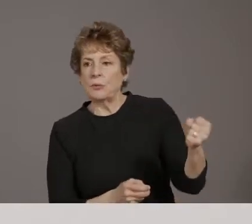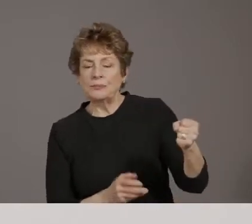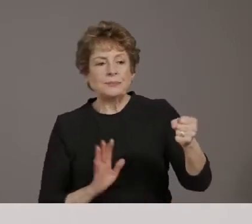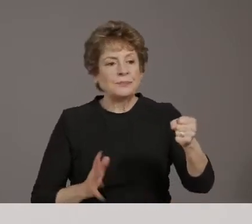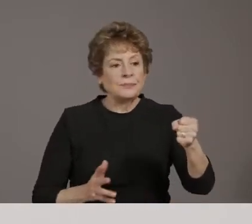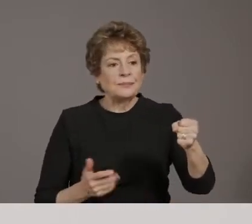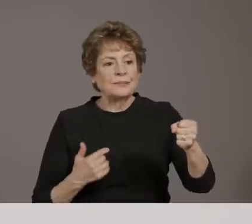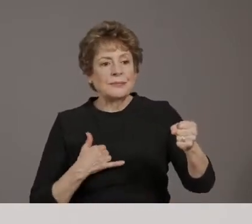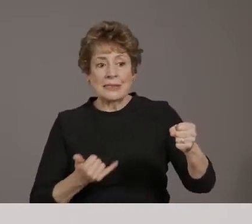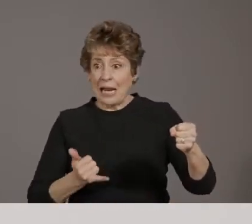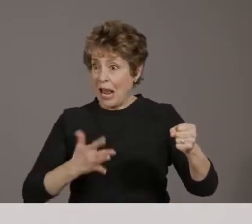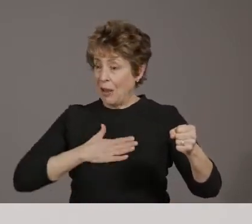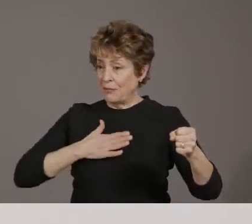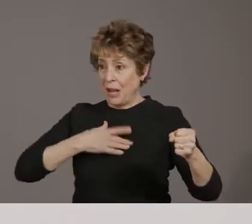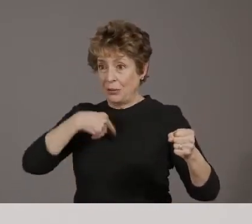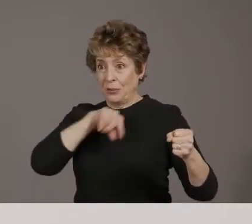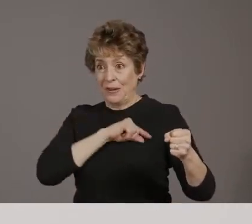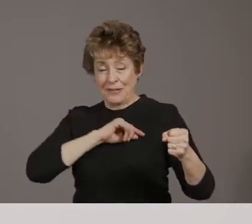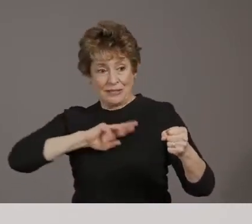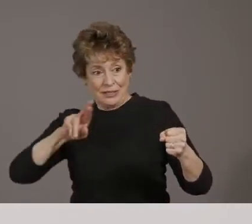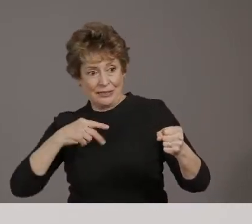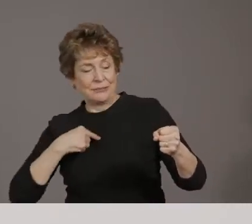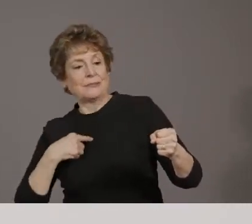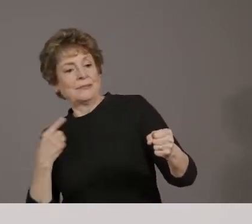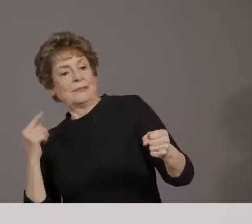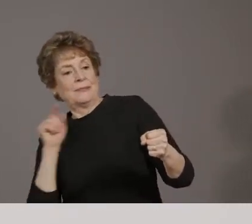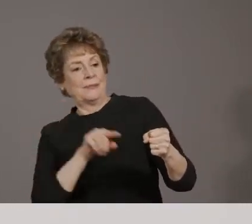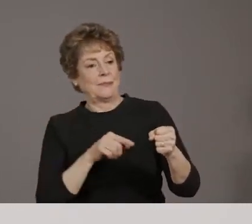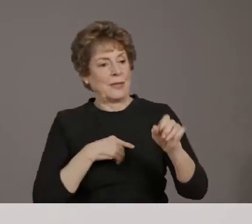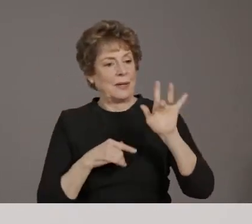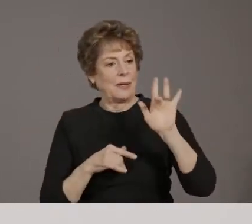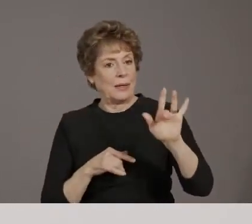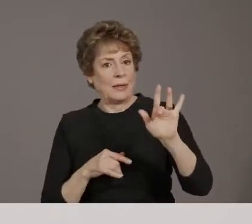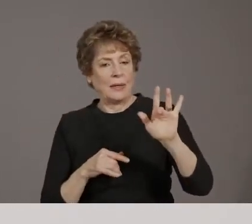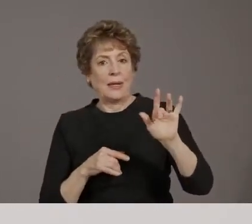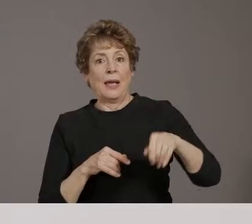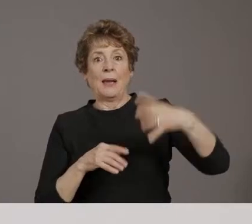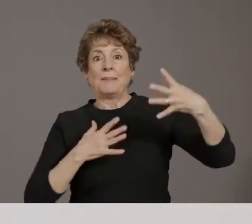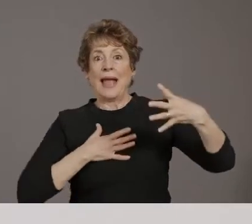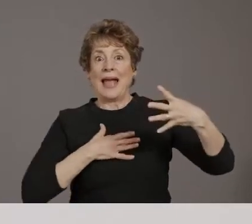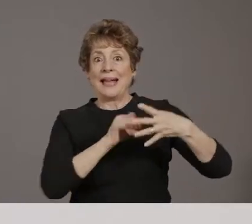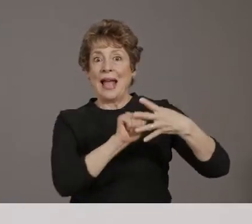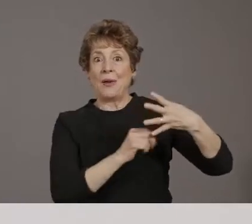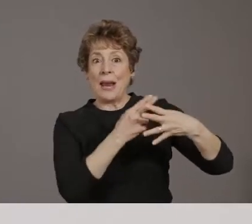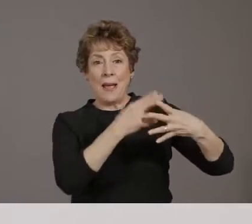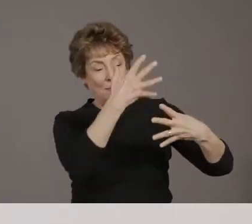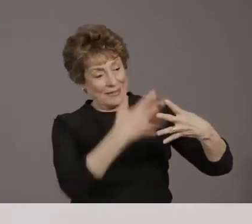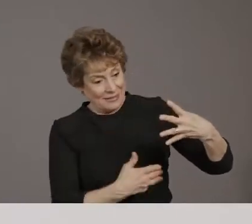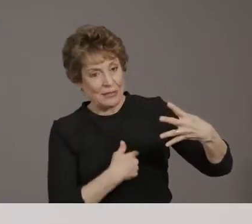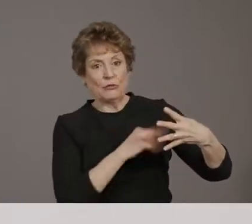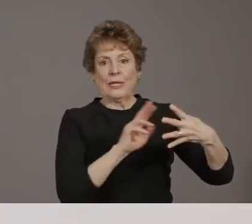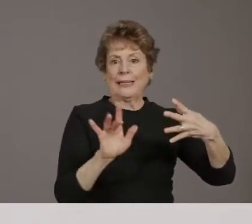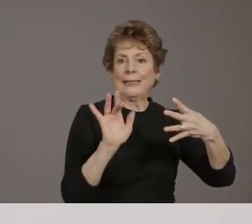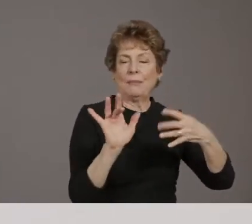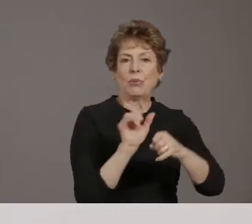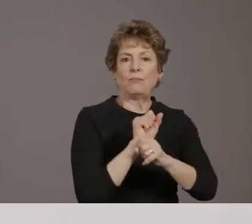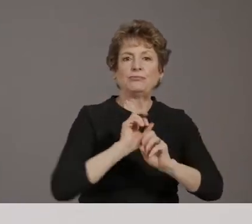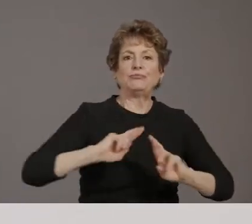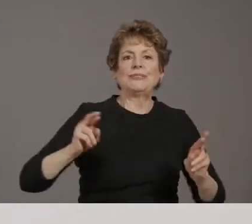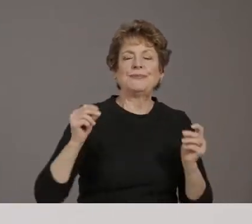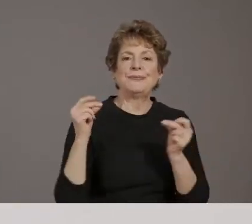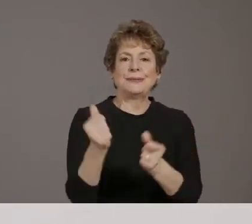select the appointment. One of the things that we've heard, um, a lot of feedback on is that the site didn't save,